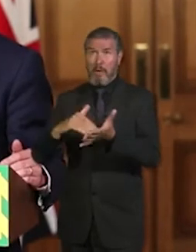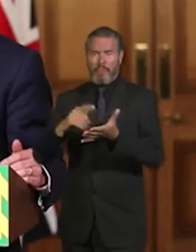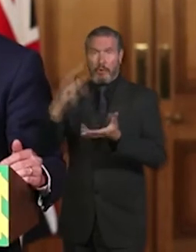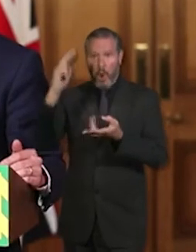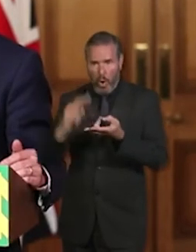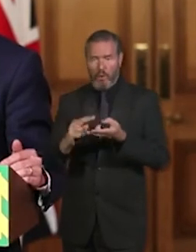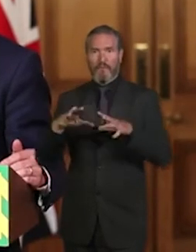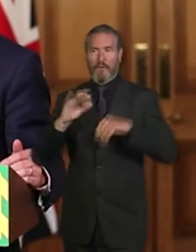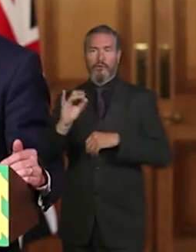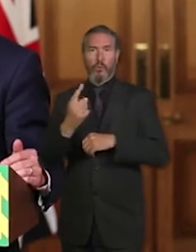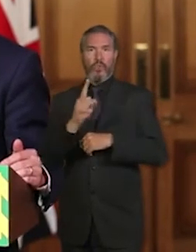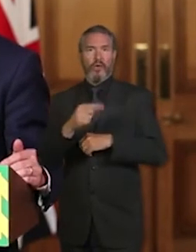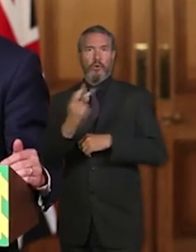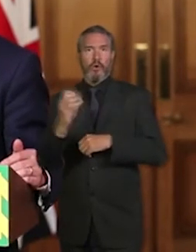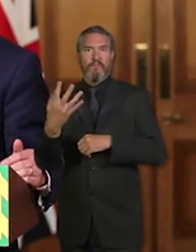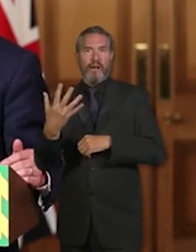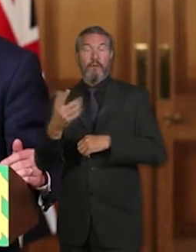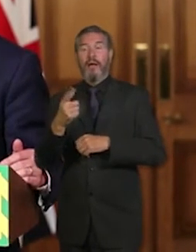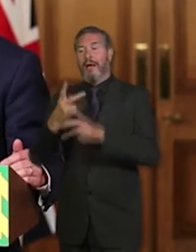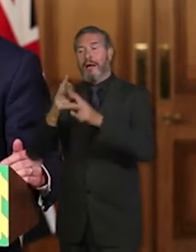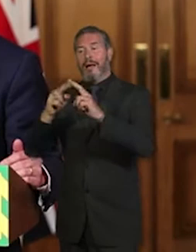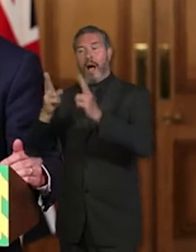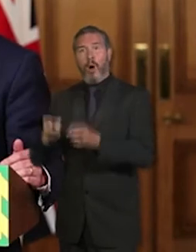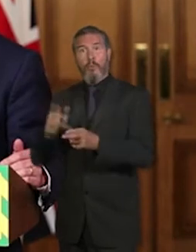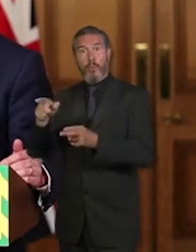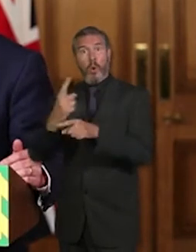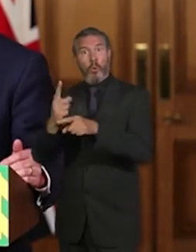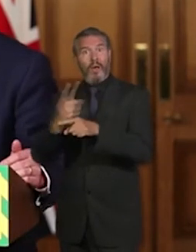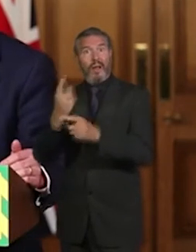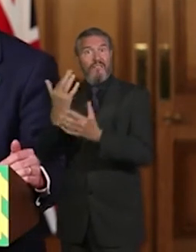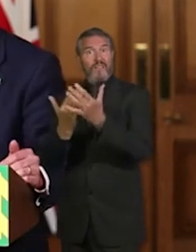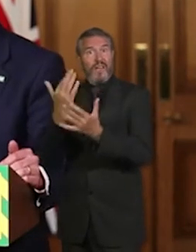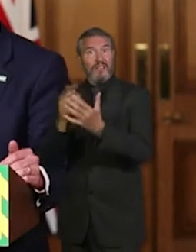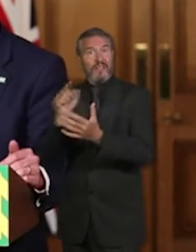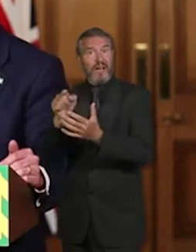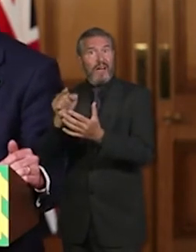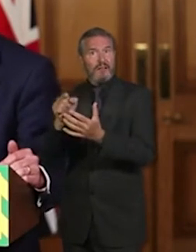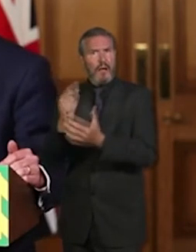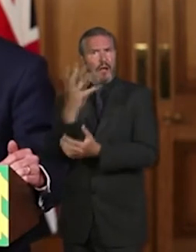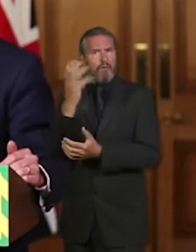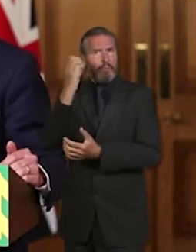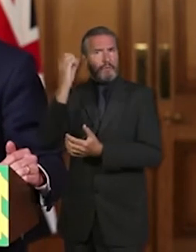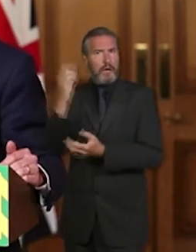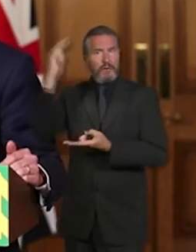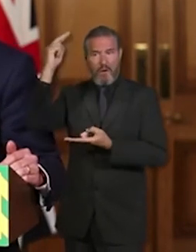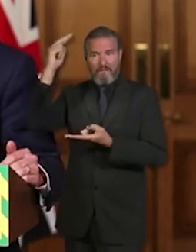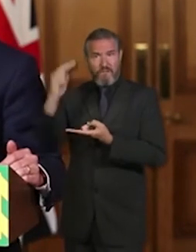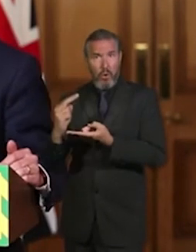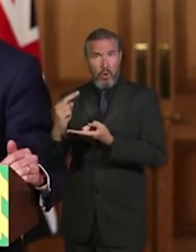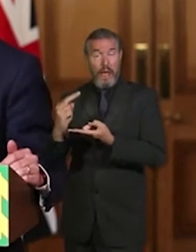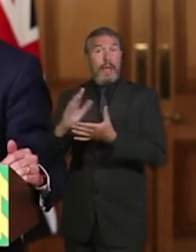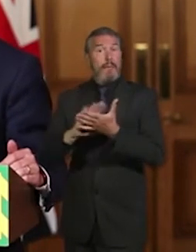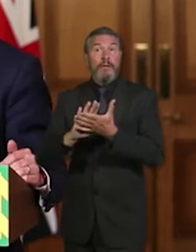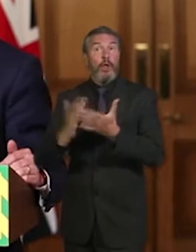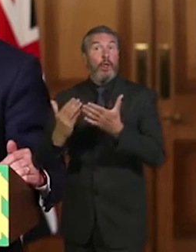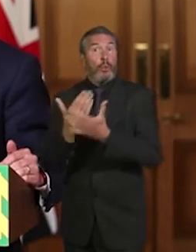the latest weekly figures show an almost 50% fall in the number of new care homes reporting an outbreak compared